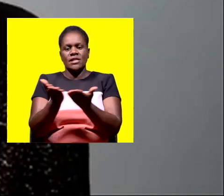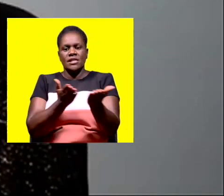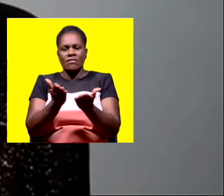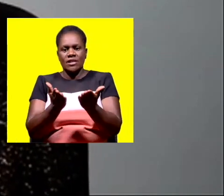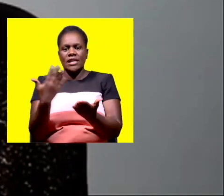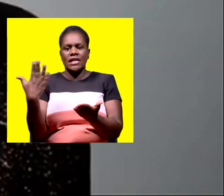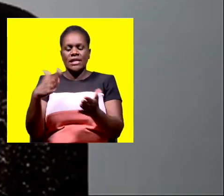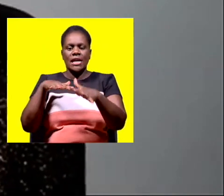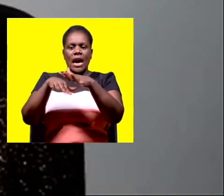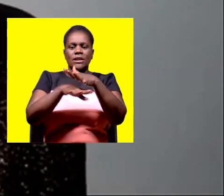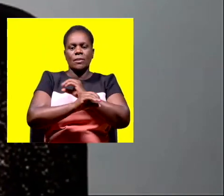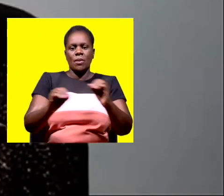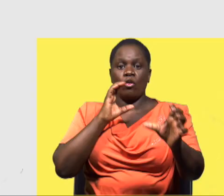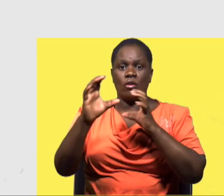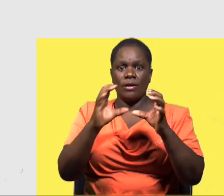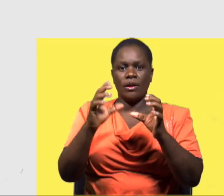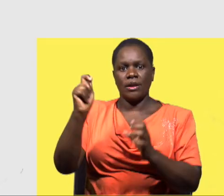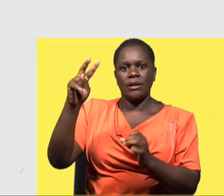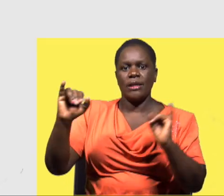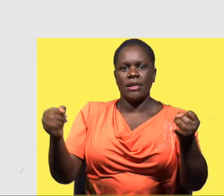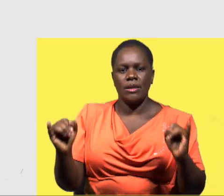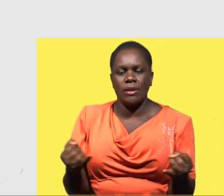if your products and services are not accessible.